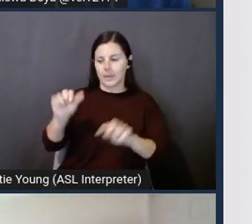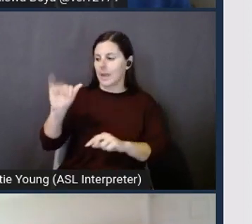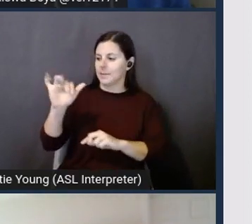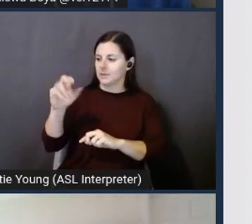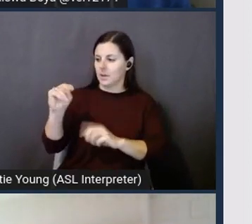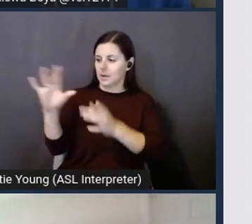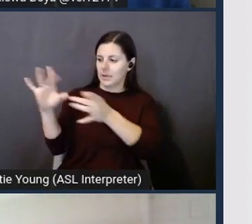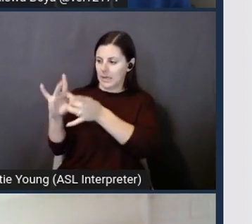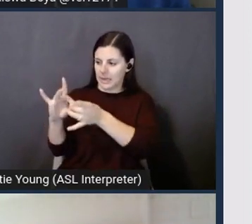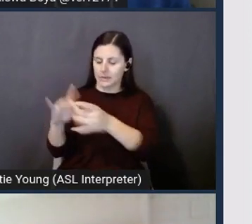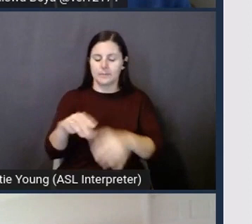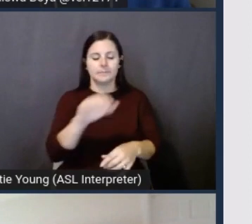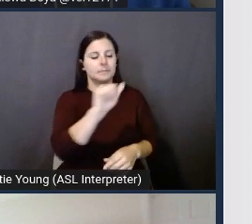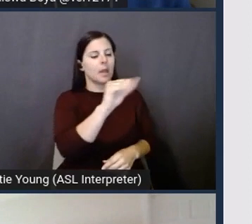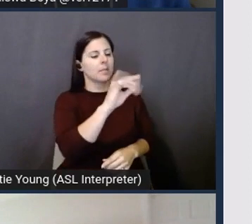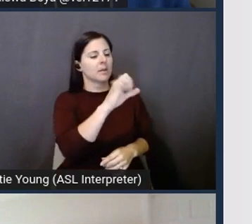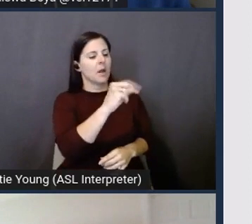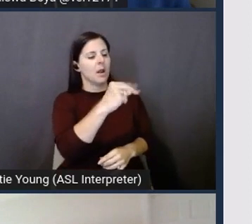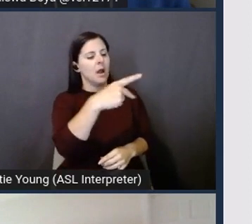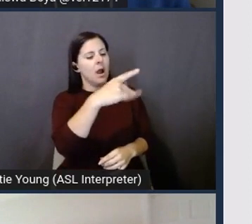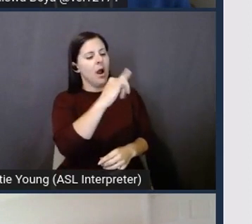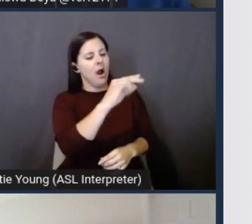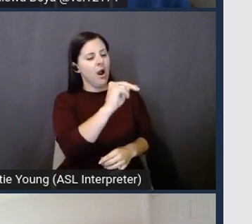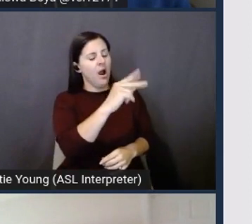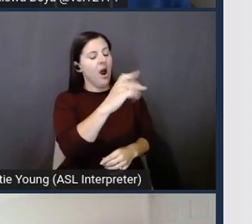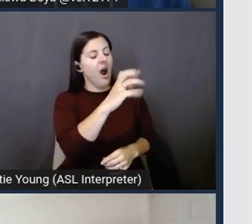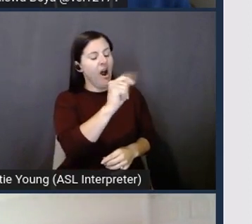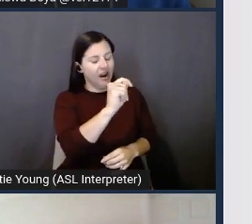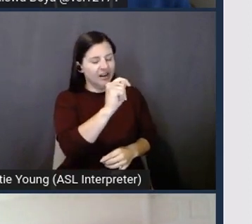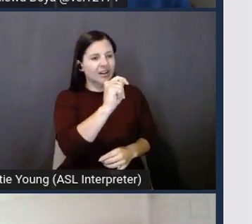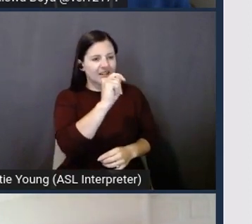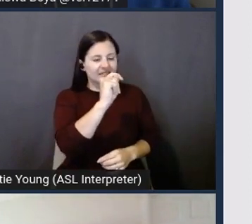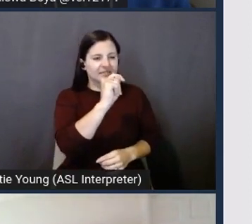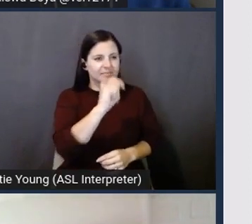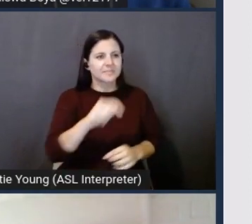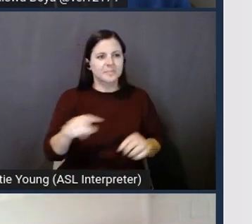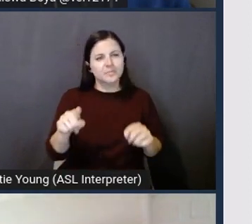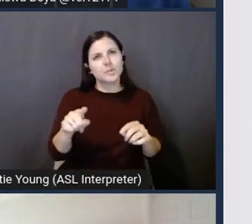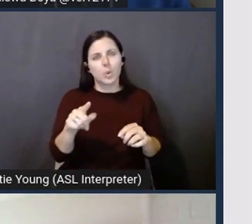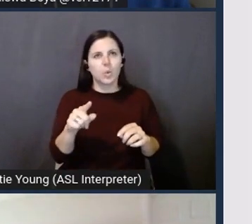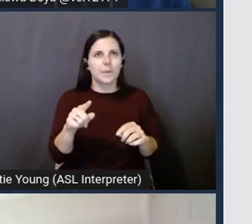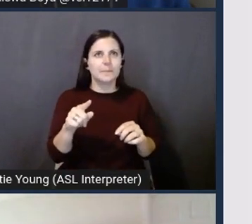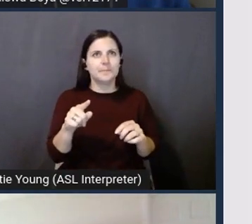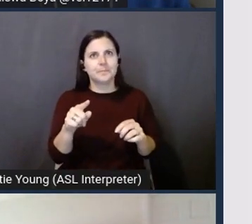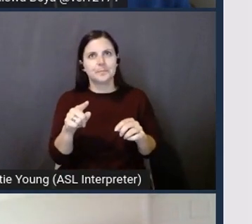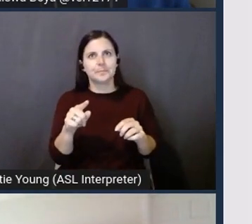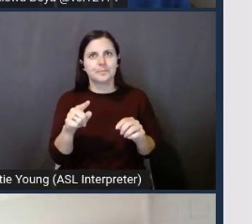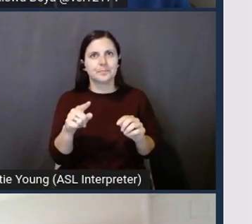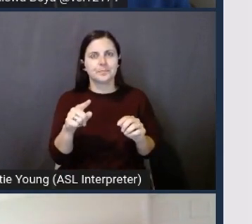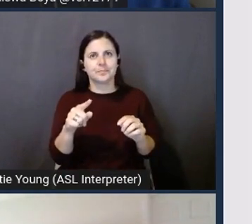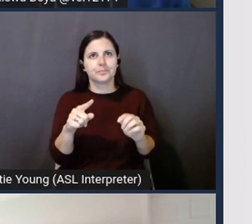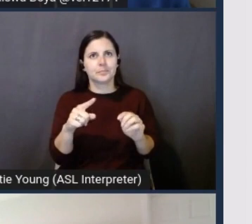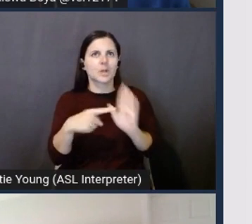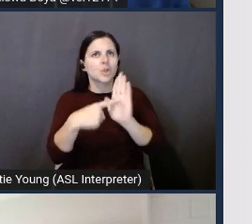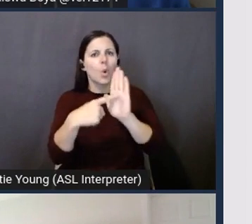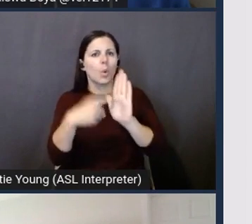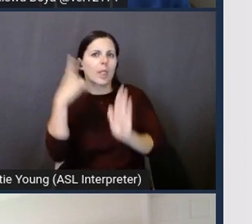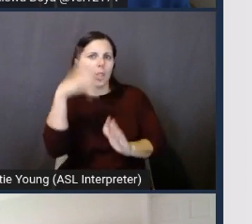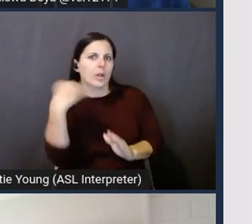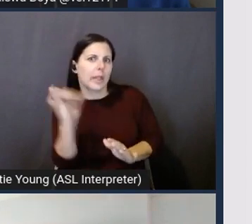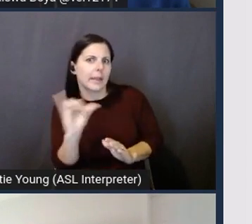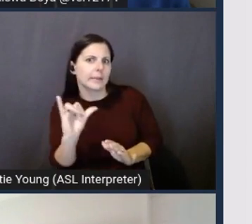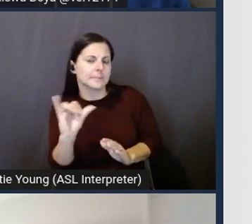and Amazon Pinpoint working for you. So to sort of walk through a simple experience, so you